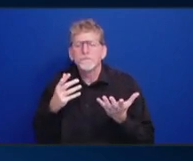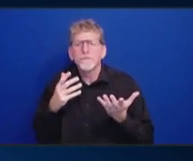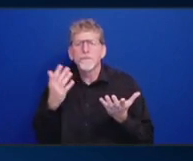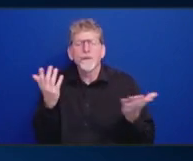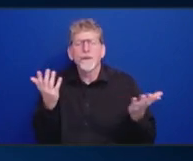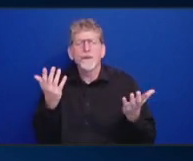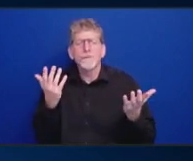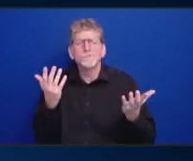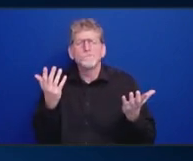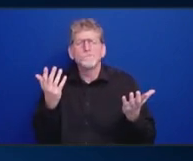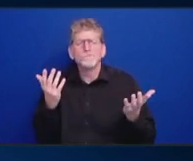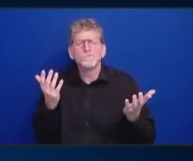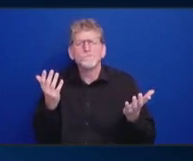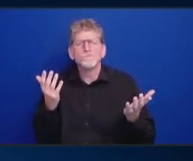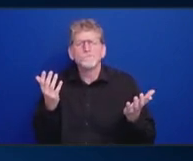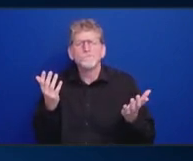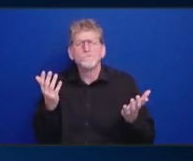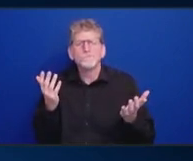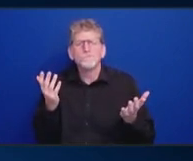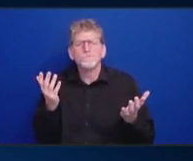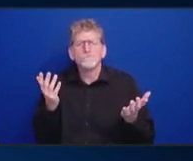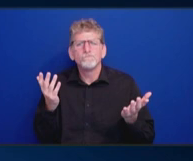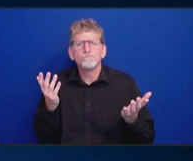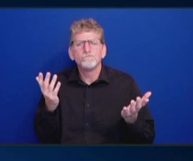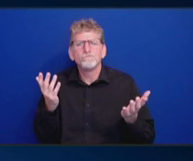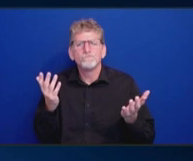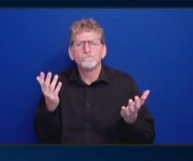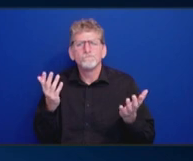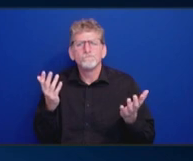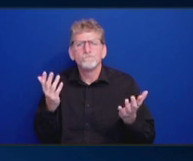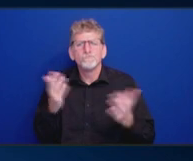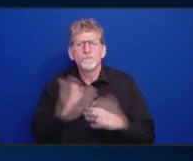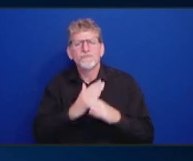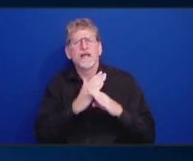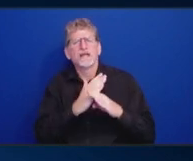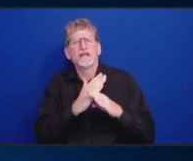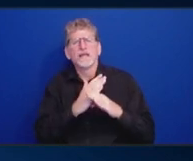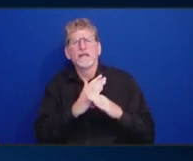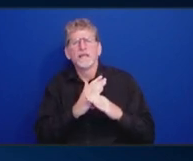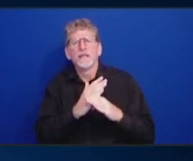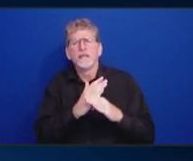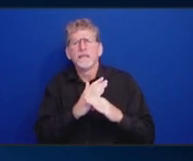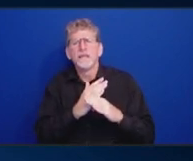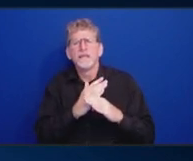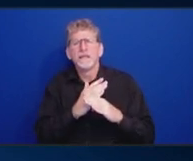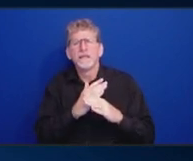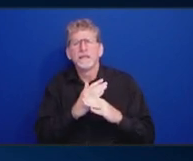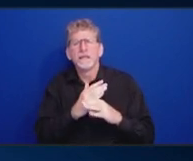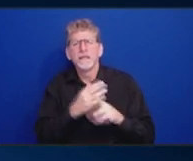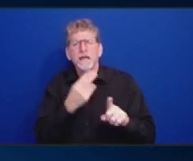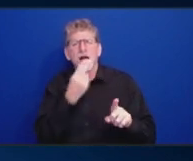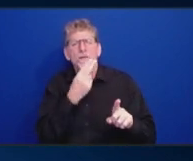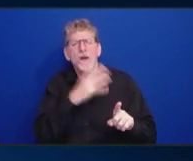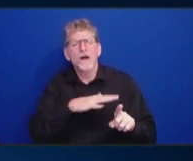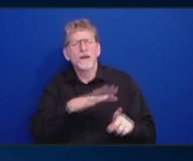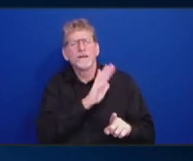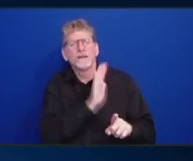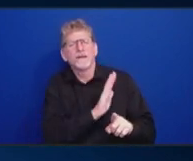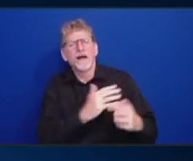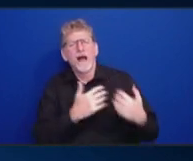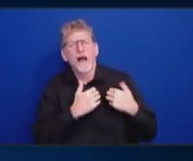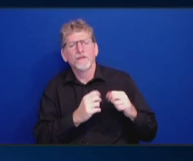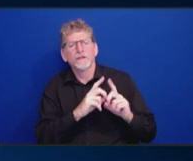impeding the Hawaii's health department efforts to save lives.